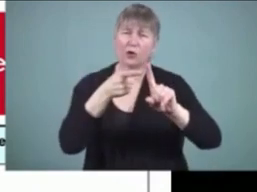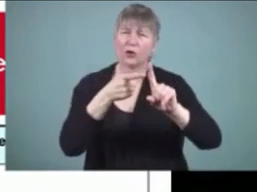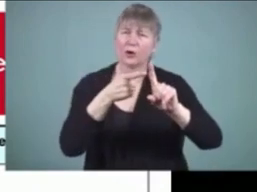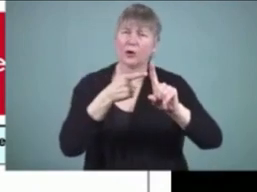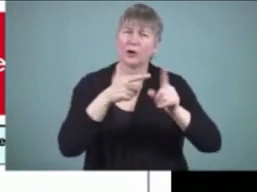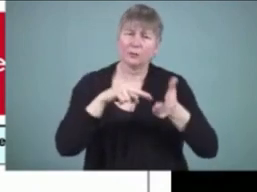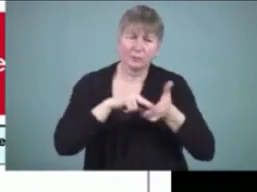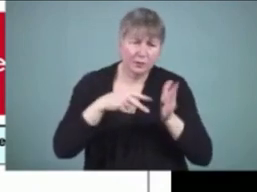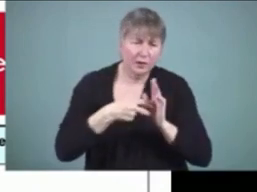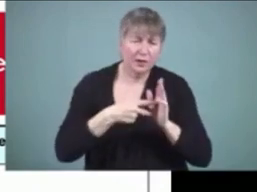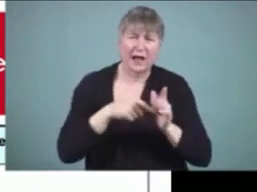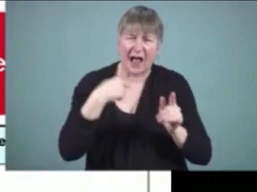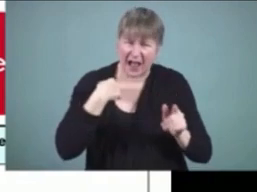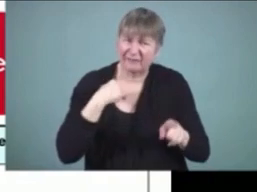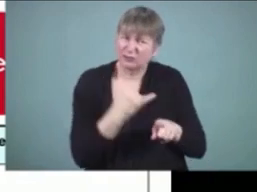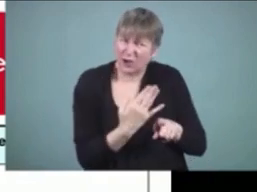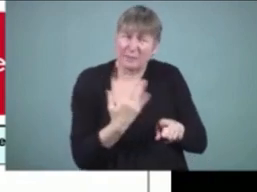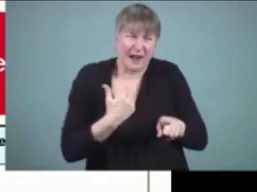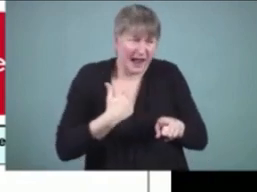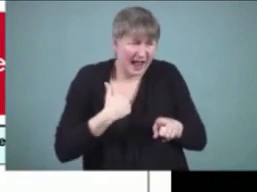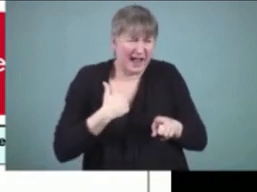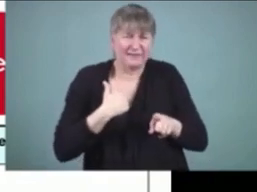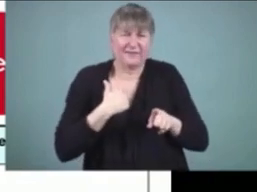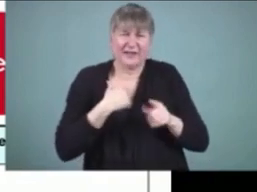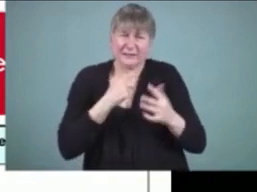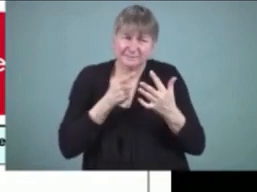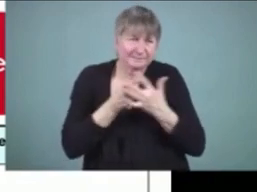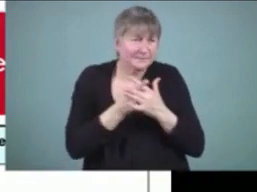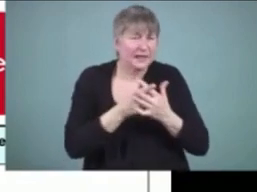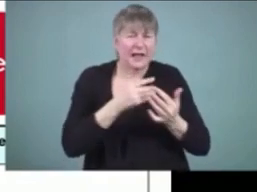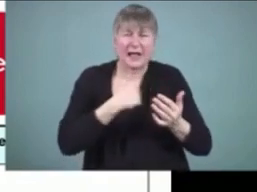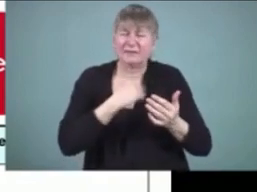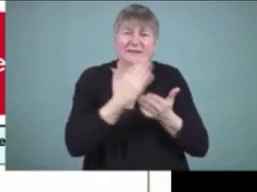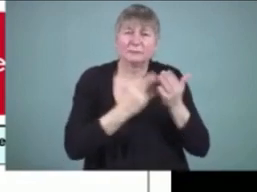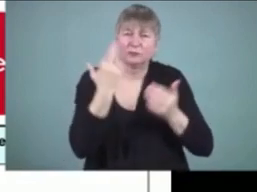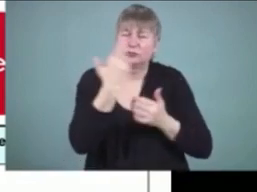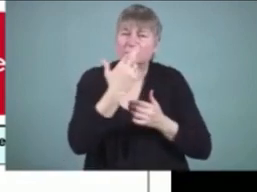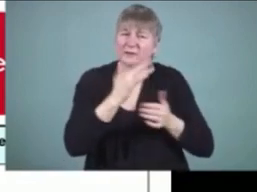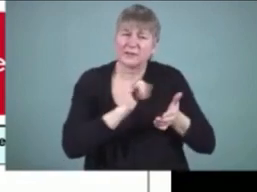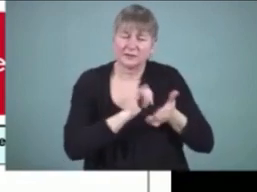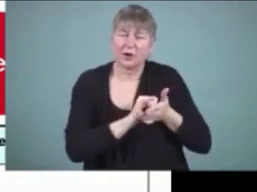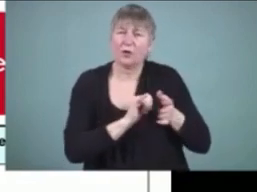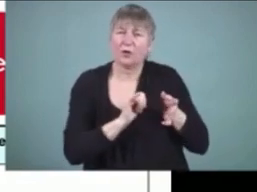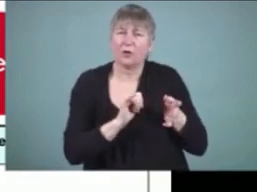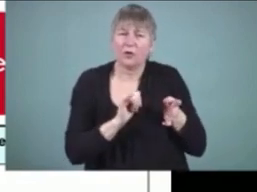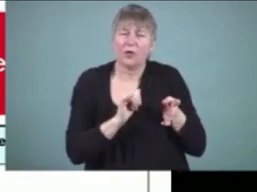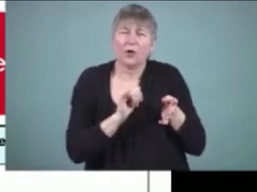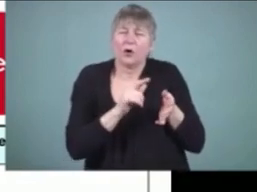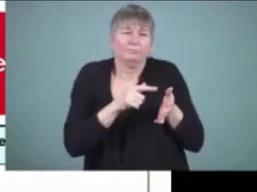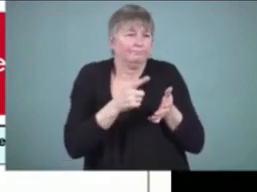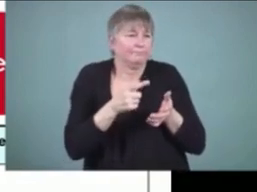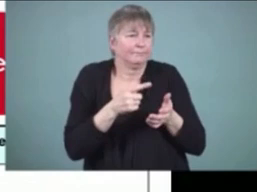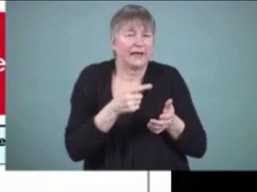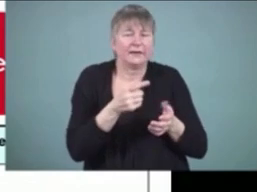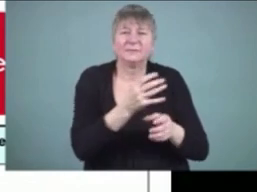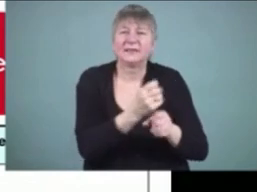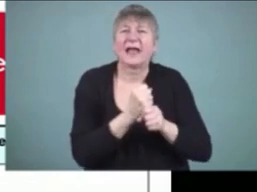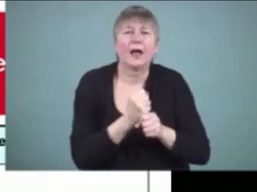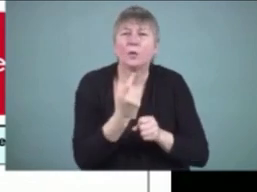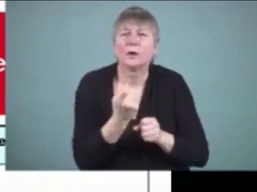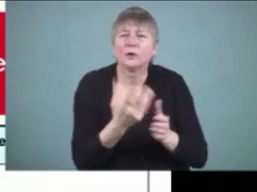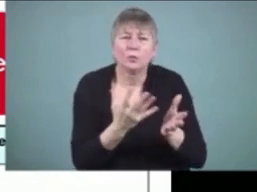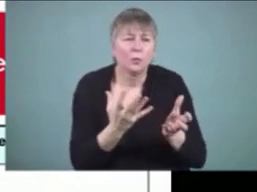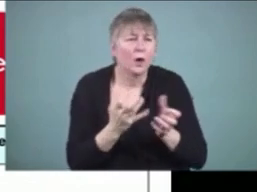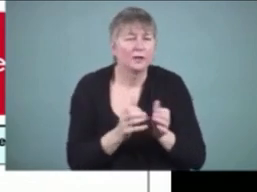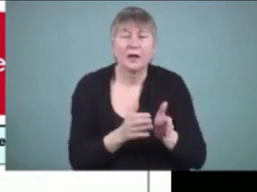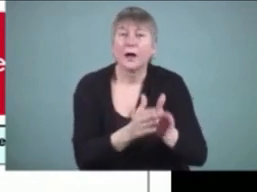authentic purposes cover the range from the instrumental function, using writing to get what you want, to request something,